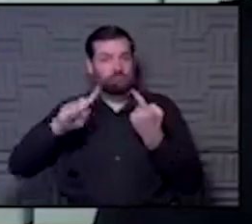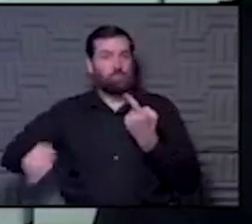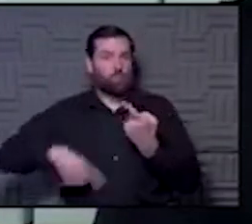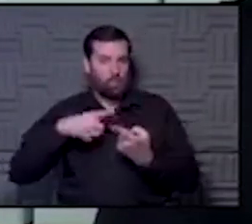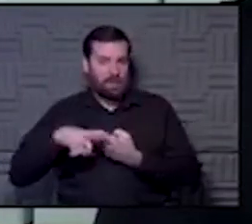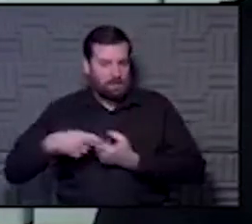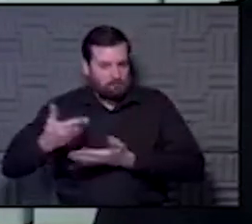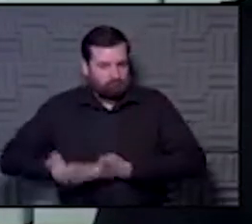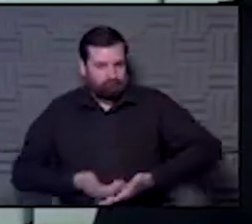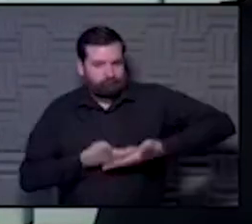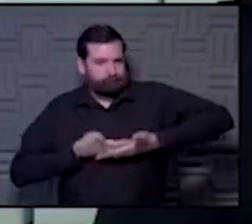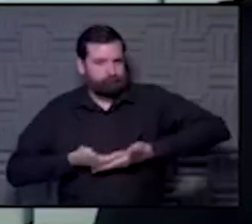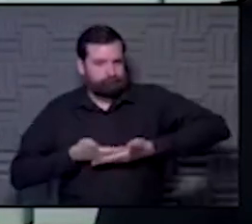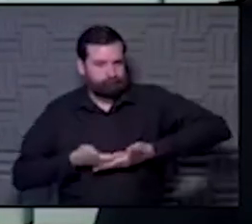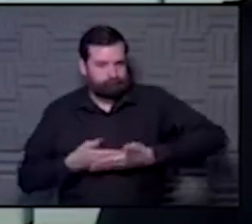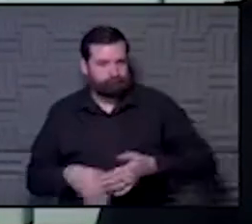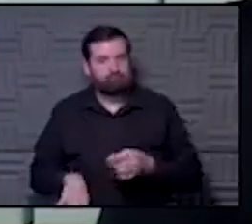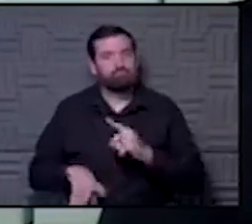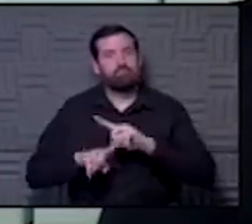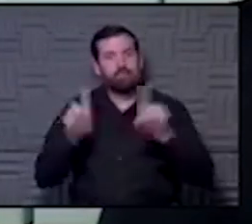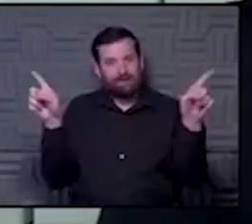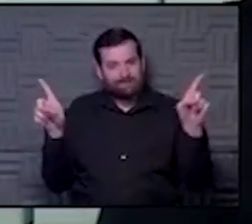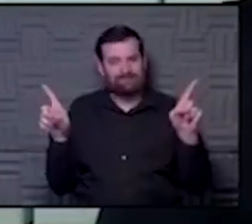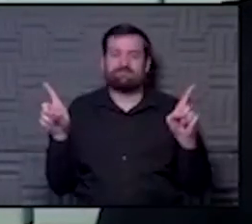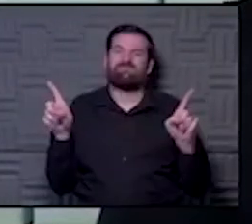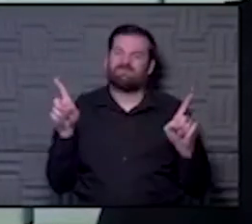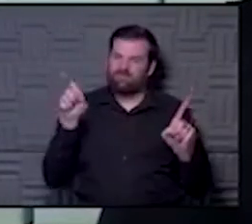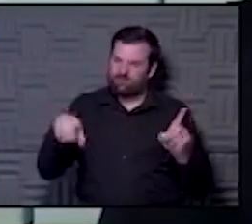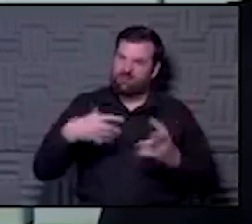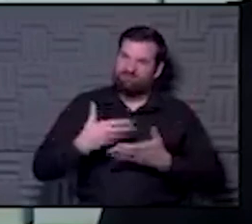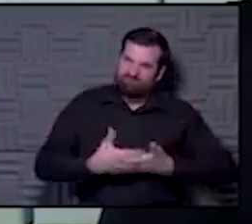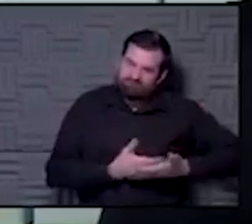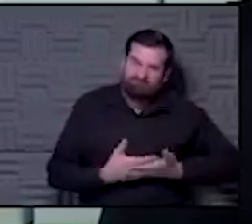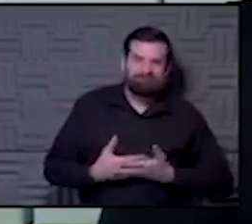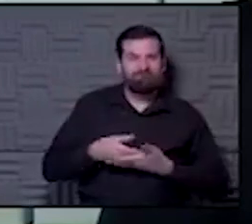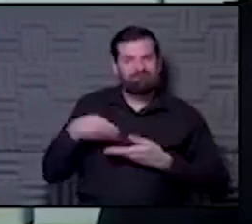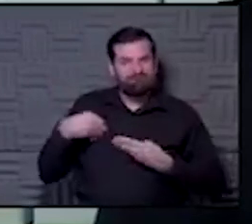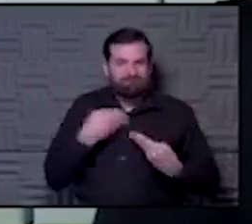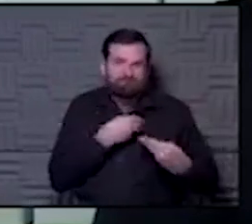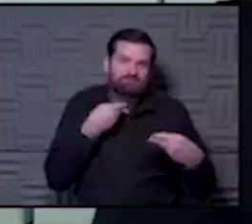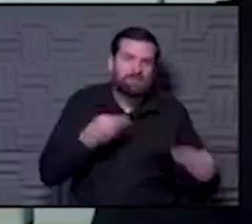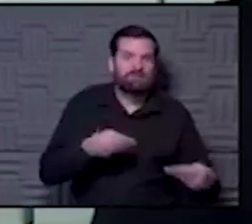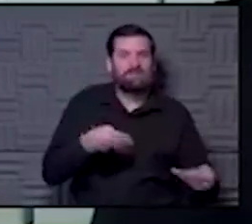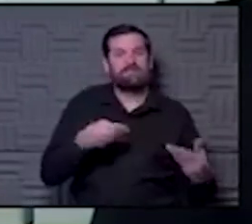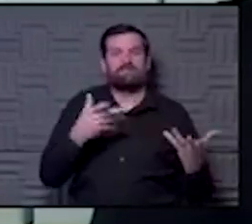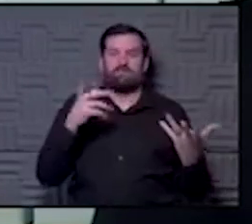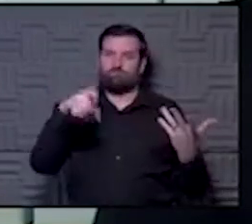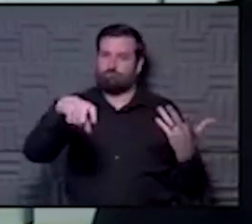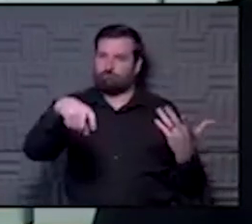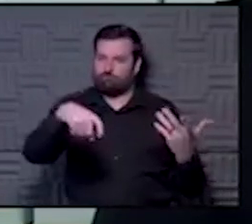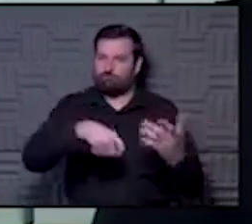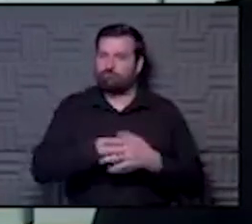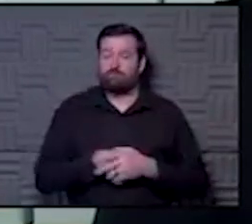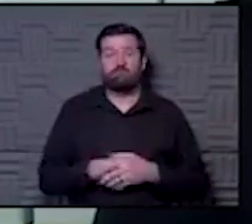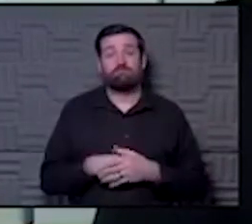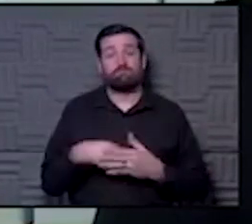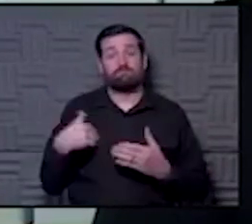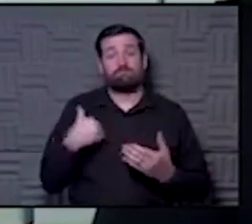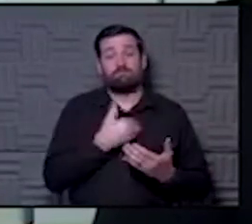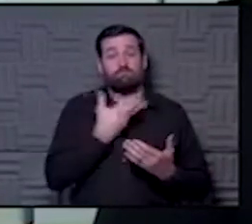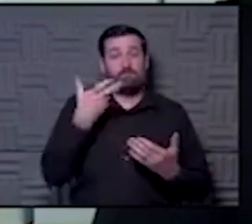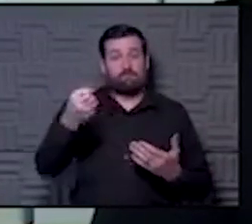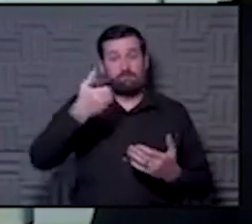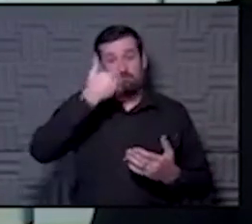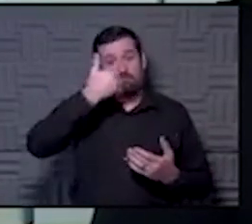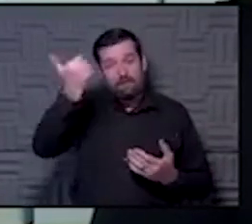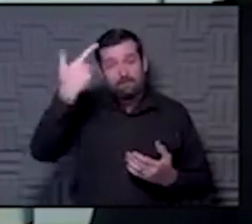but they should certainly be around their baby, hold their baby, breastfeed their baby. We know that breast milk is best for babies